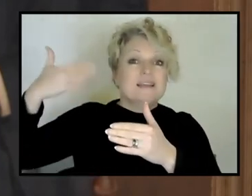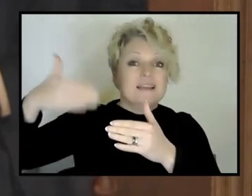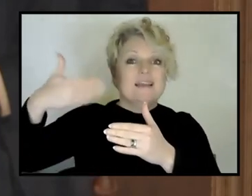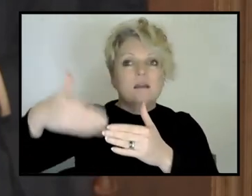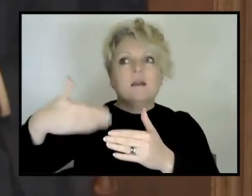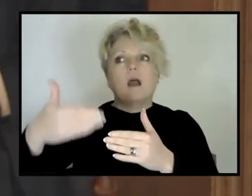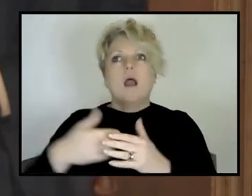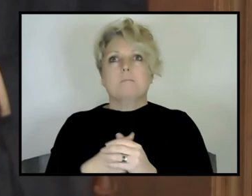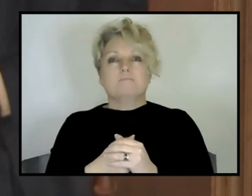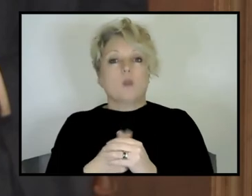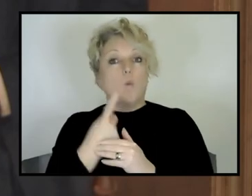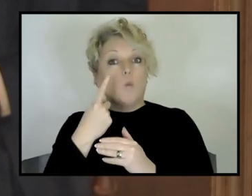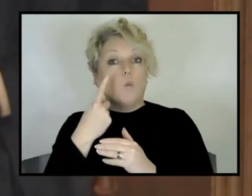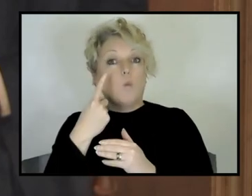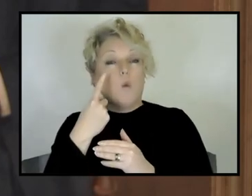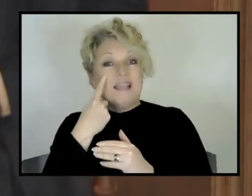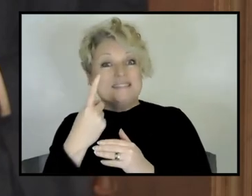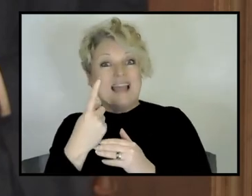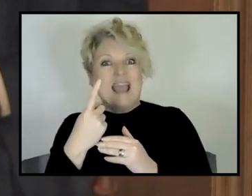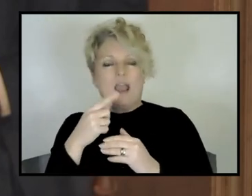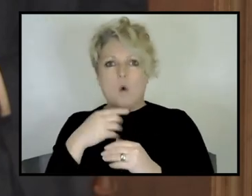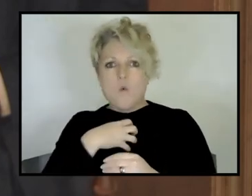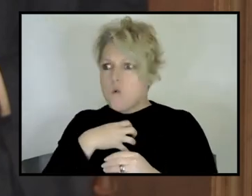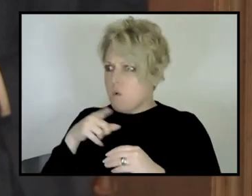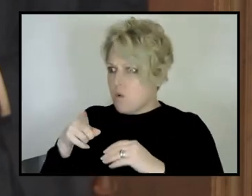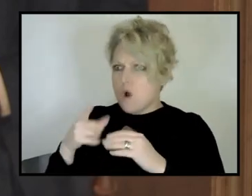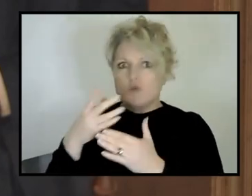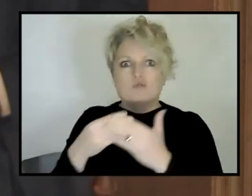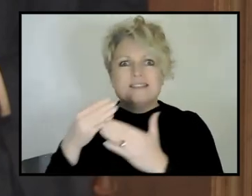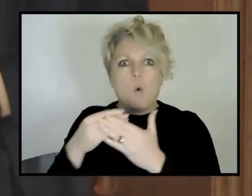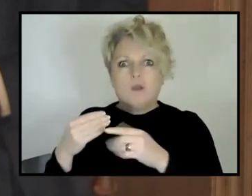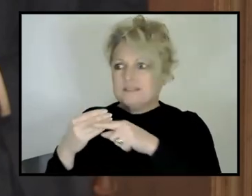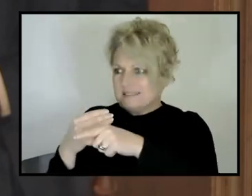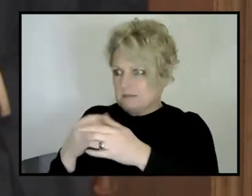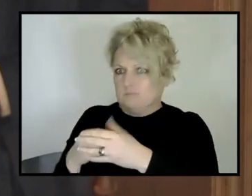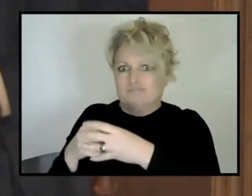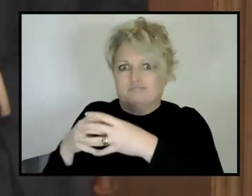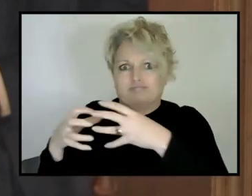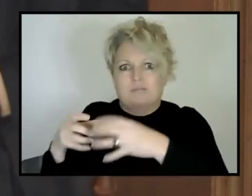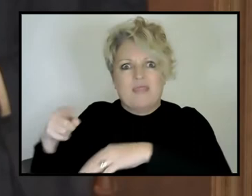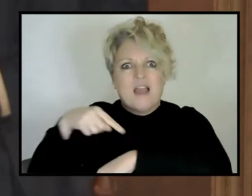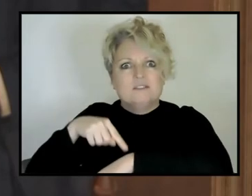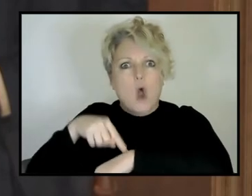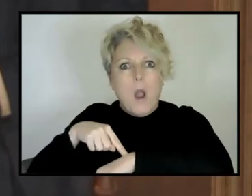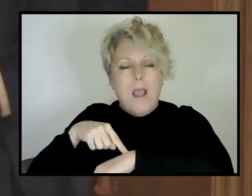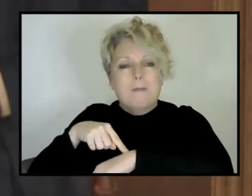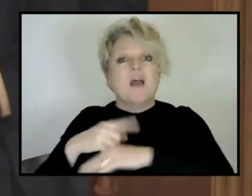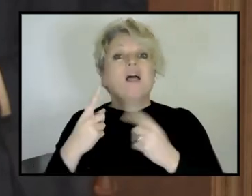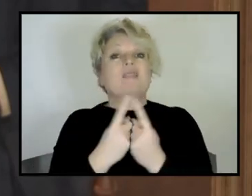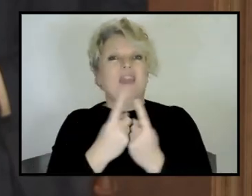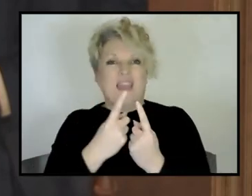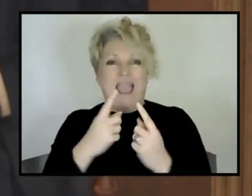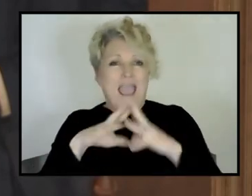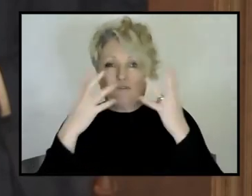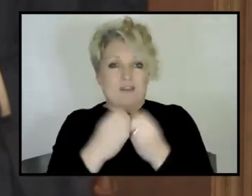large resources formed at the same time. And so when we, all the things that we consume basically come from